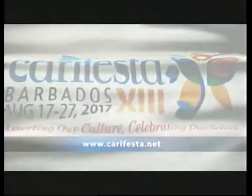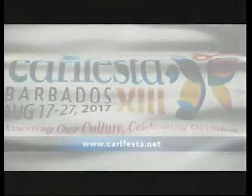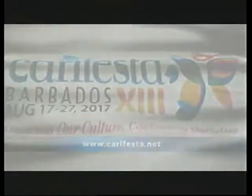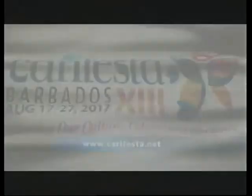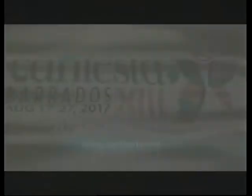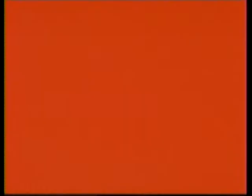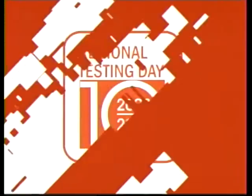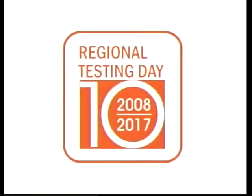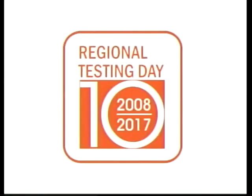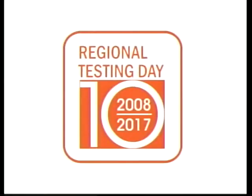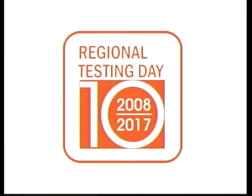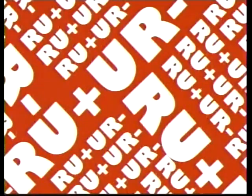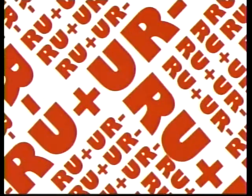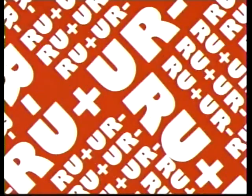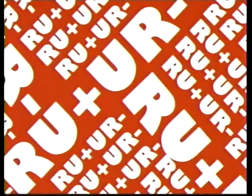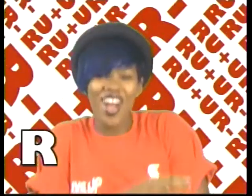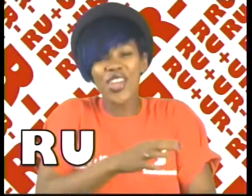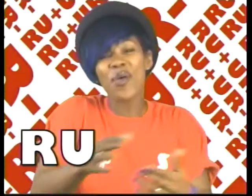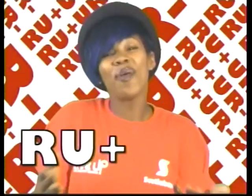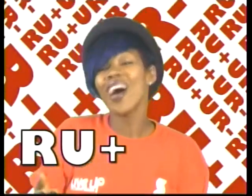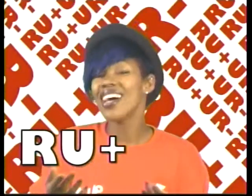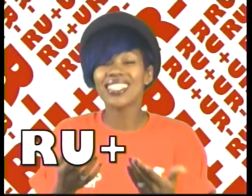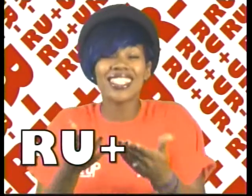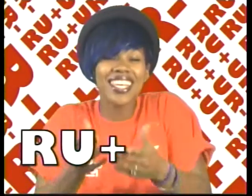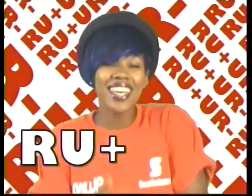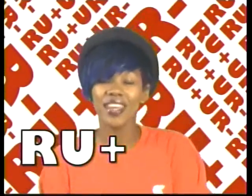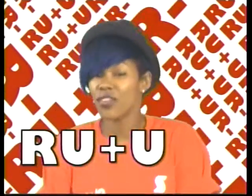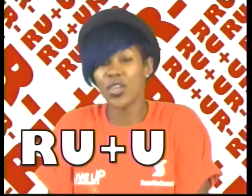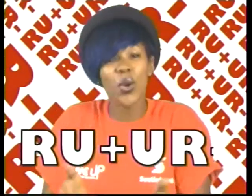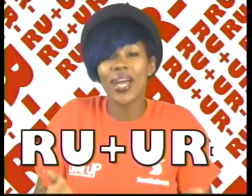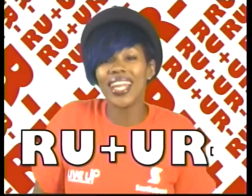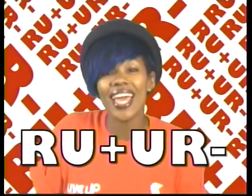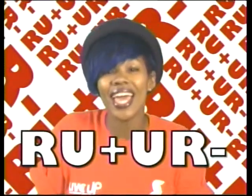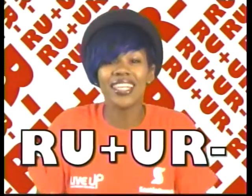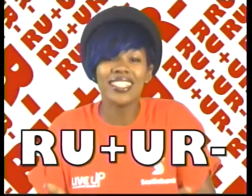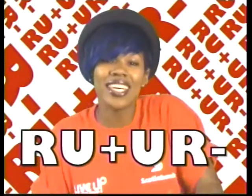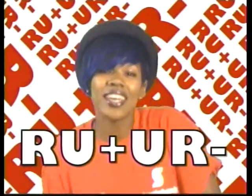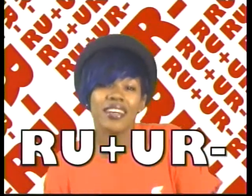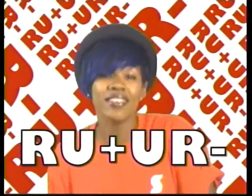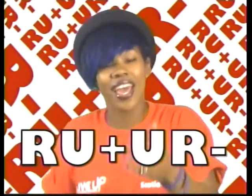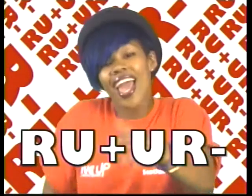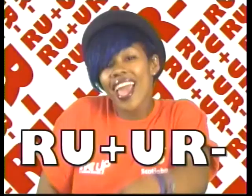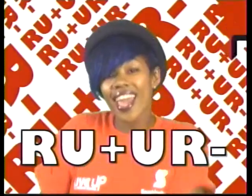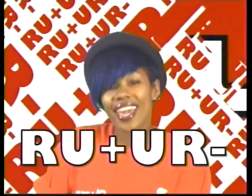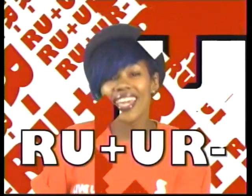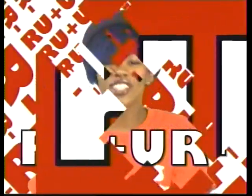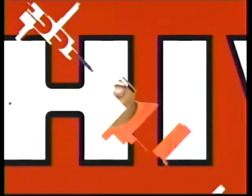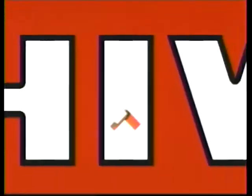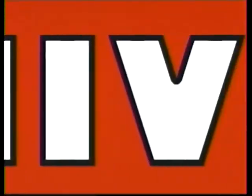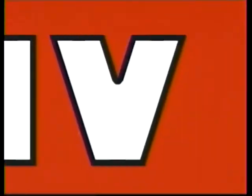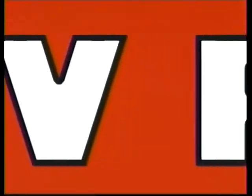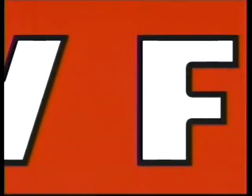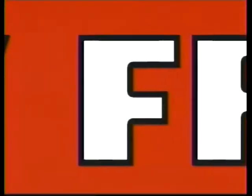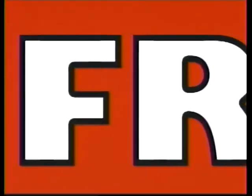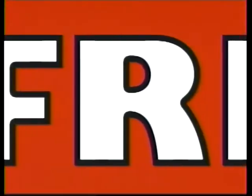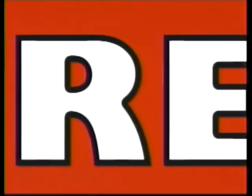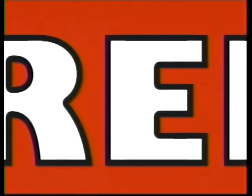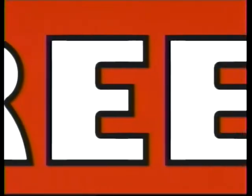carryfesta.net Are you positive? You are negative HIV